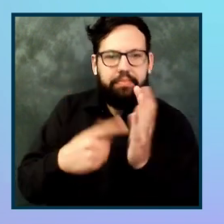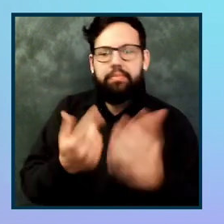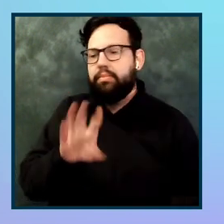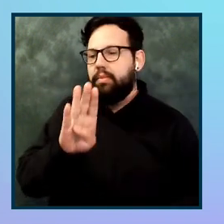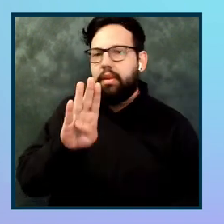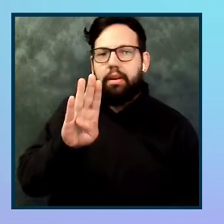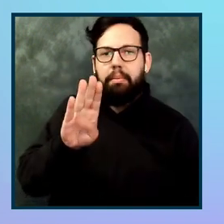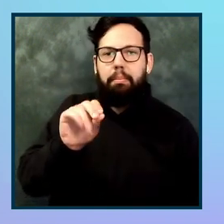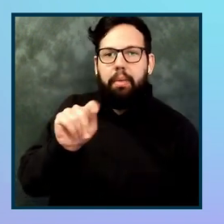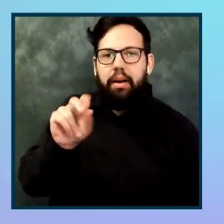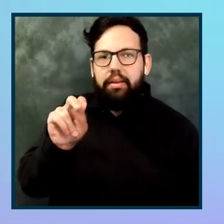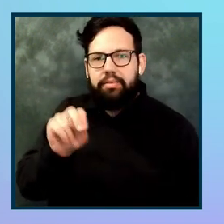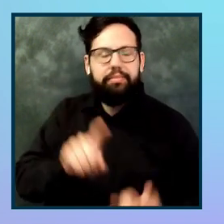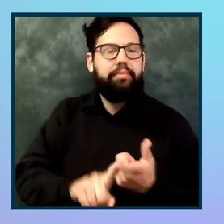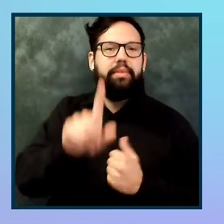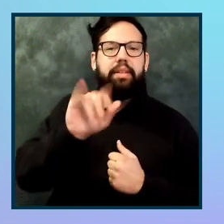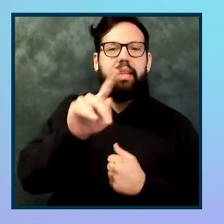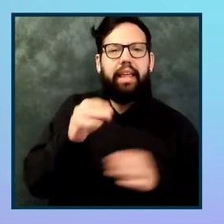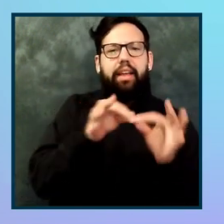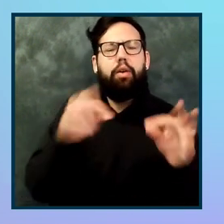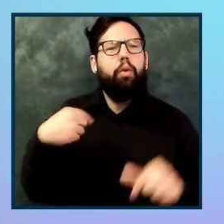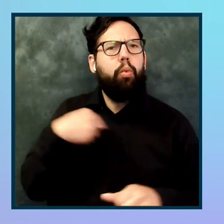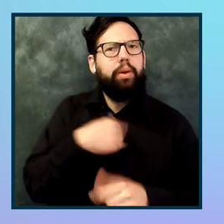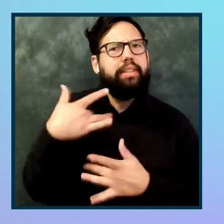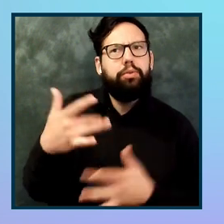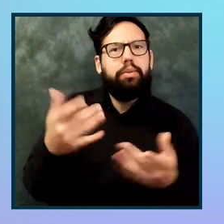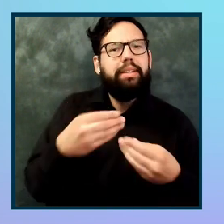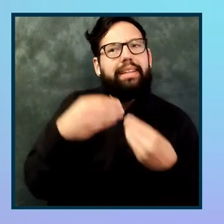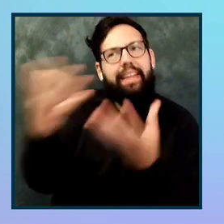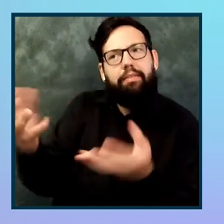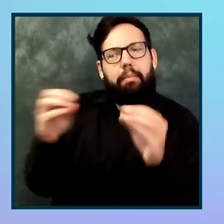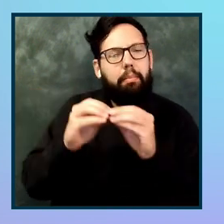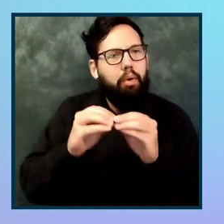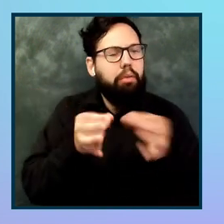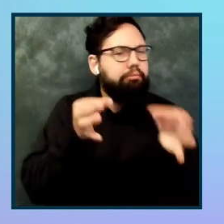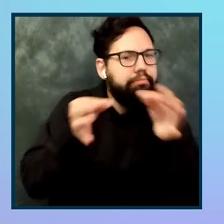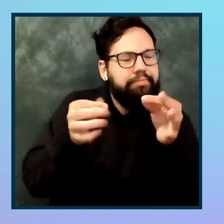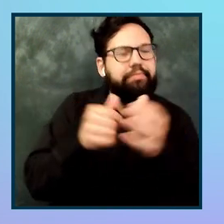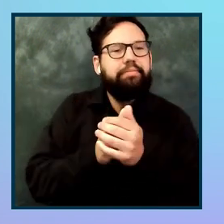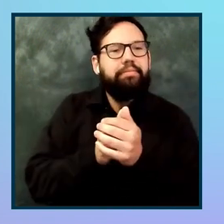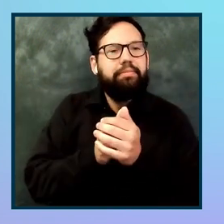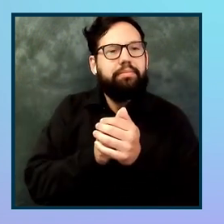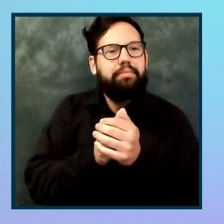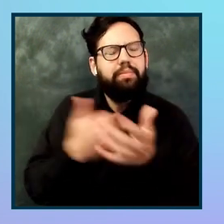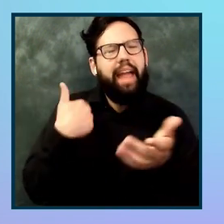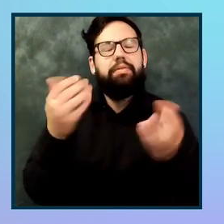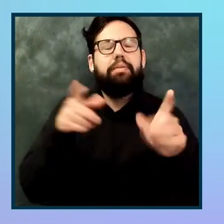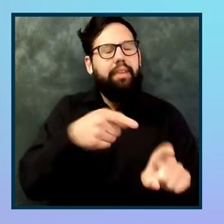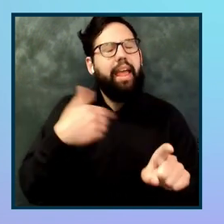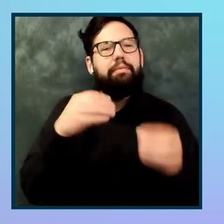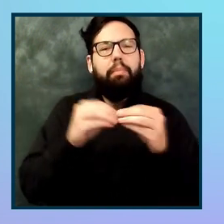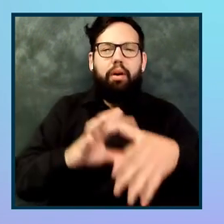other interactive elements in the website. We want to have an accessible website because we have more content and more meaningful